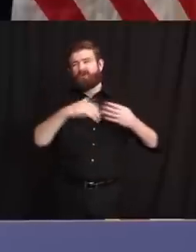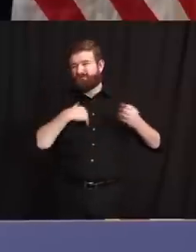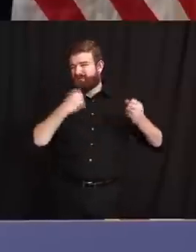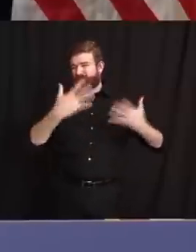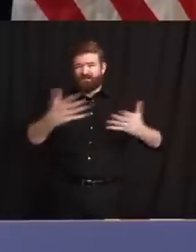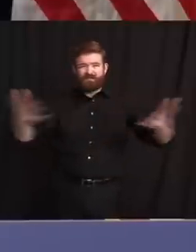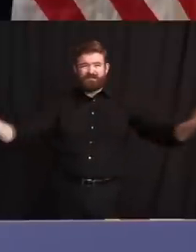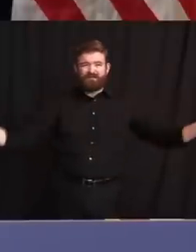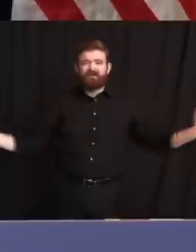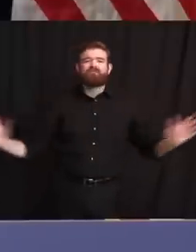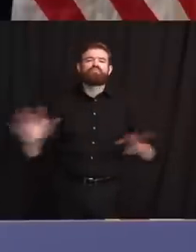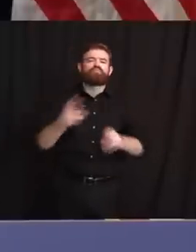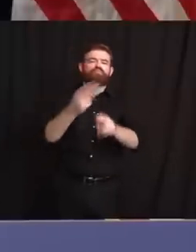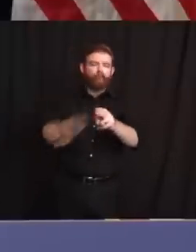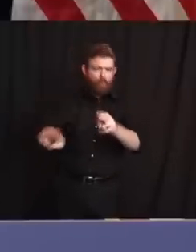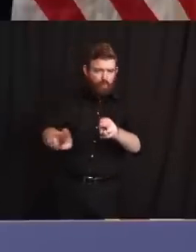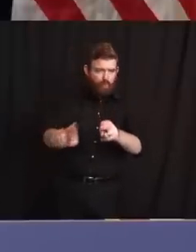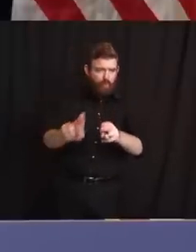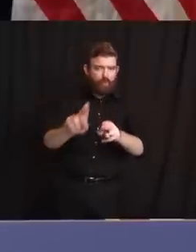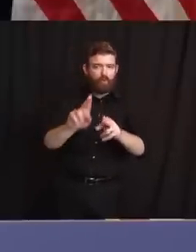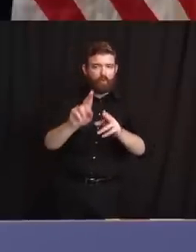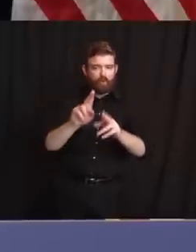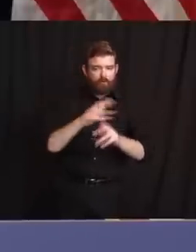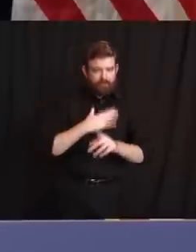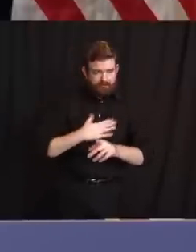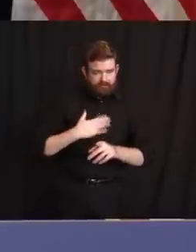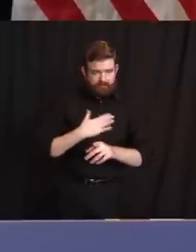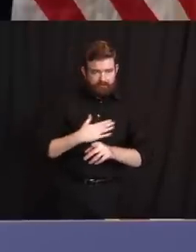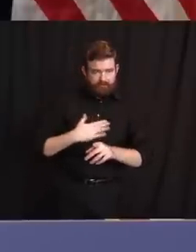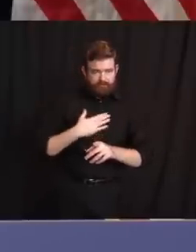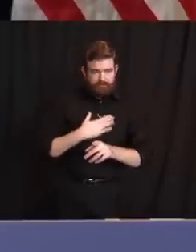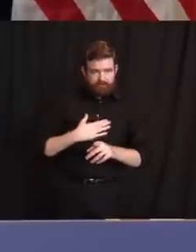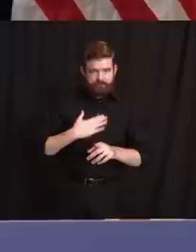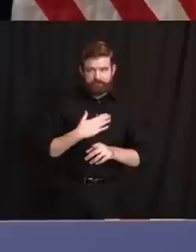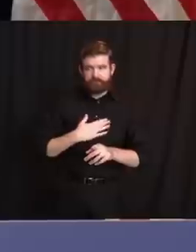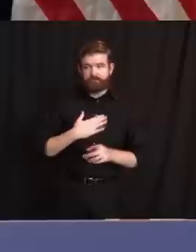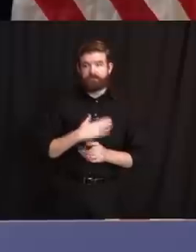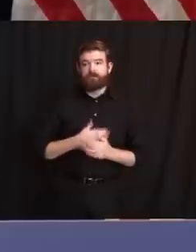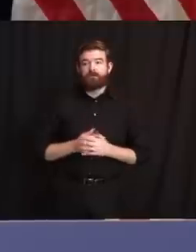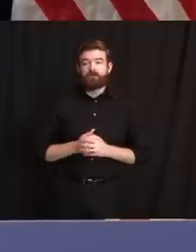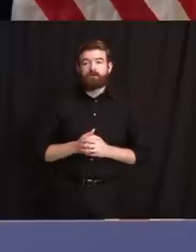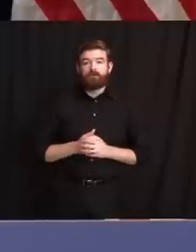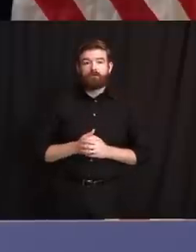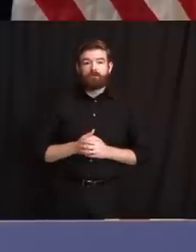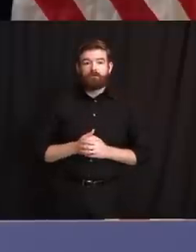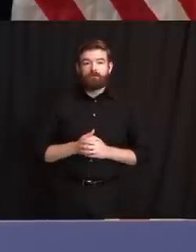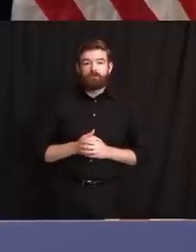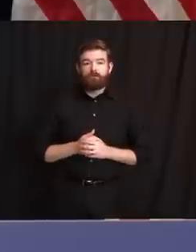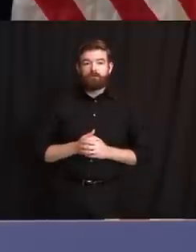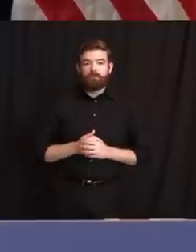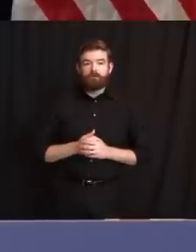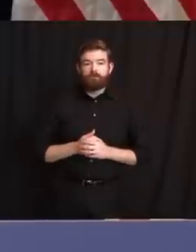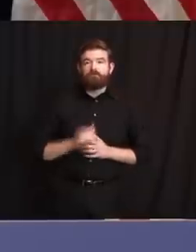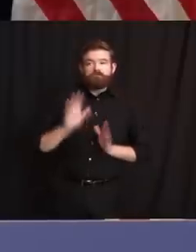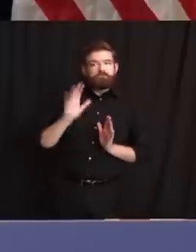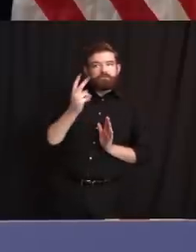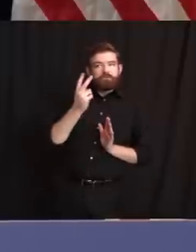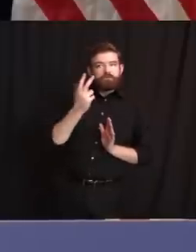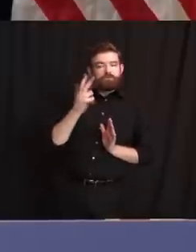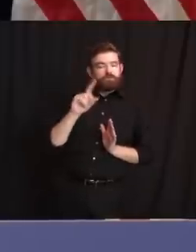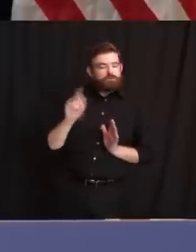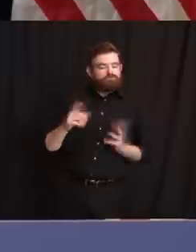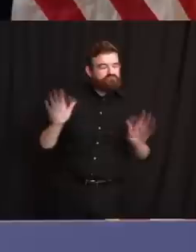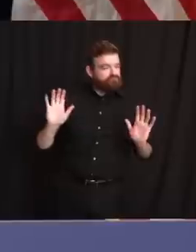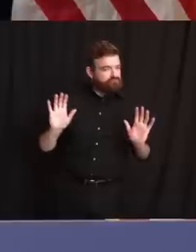an enormous amount of balls in the air. So please help me out, everybody. So two, three at most. Secondly, we just found out there's a White